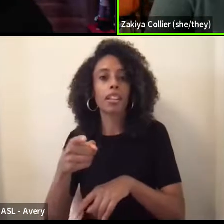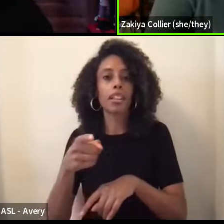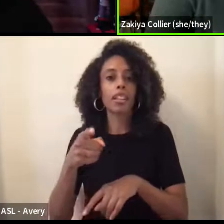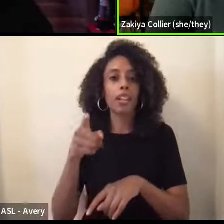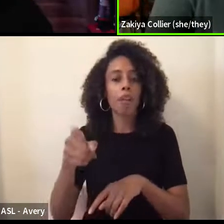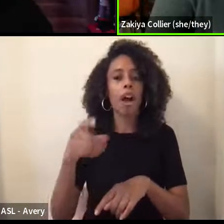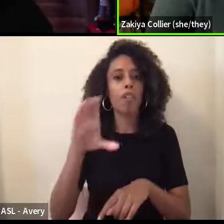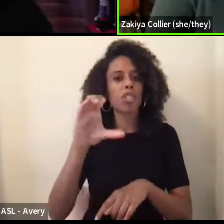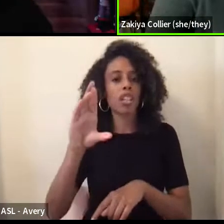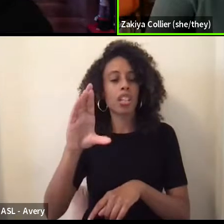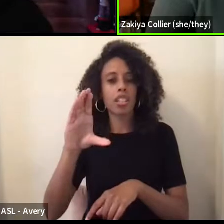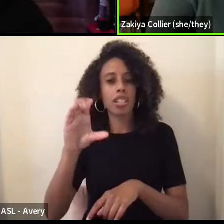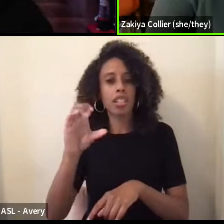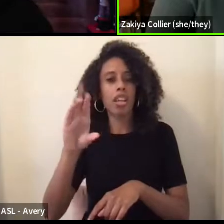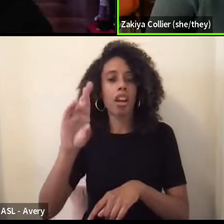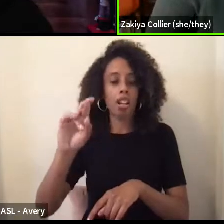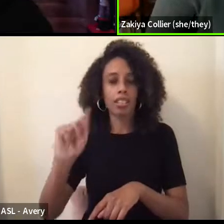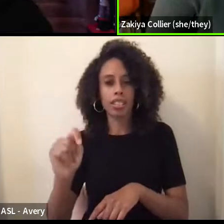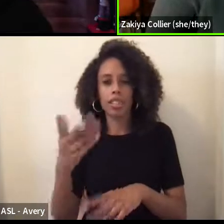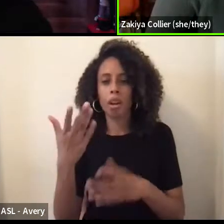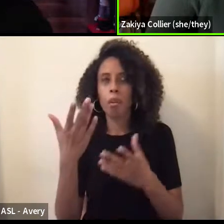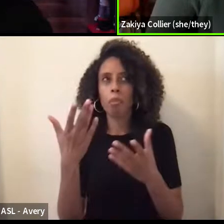let's see, what else would I recommend?